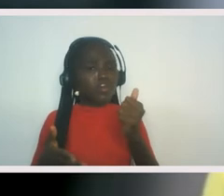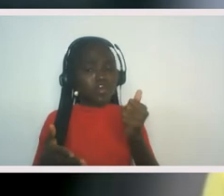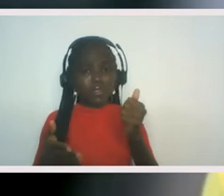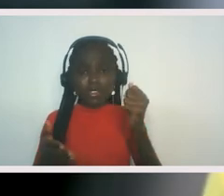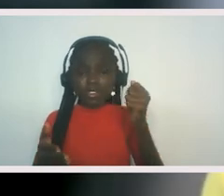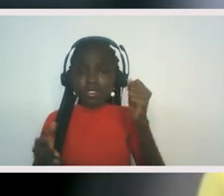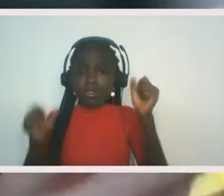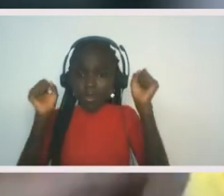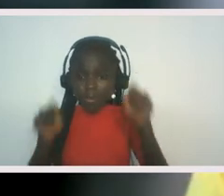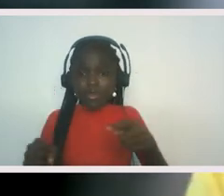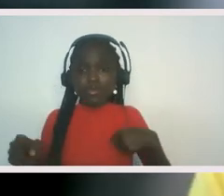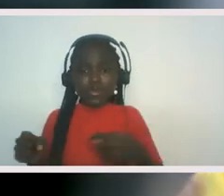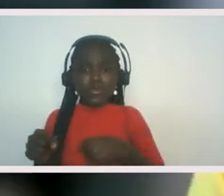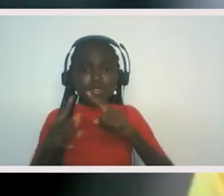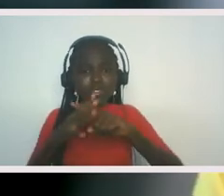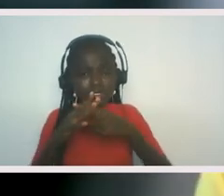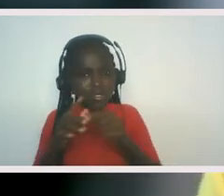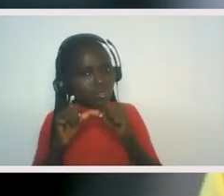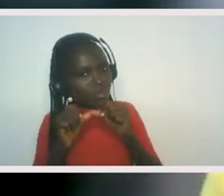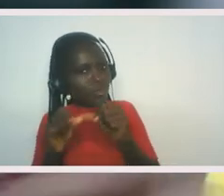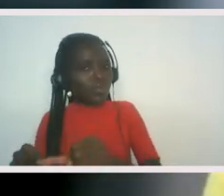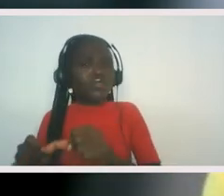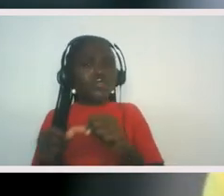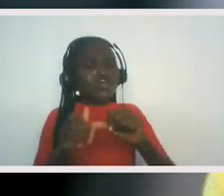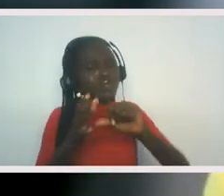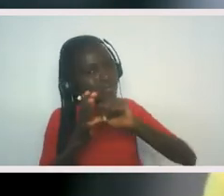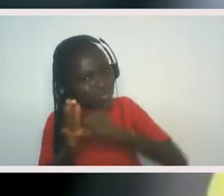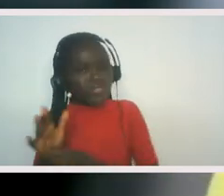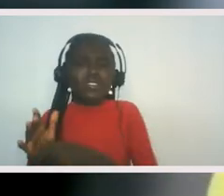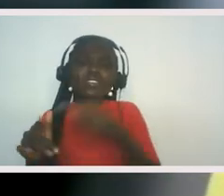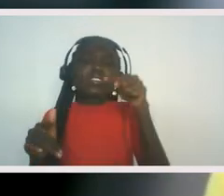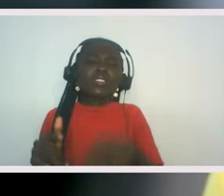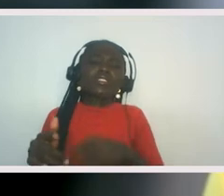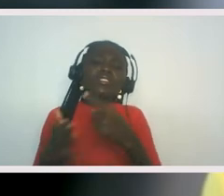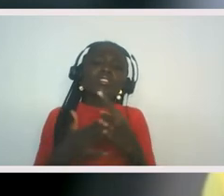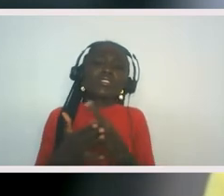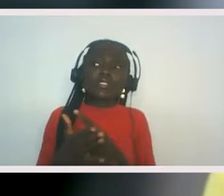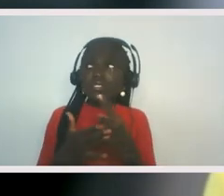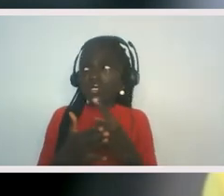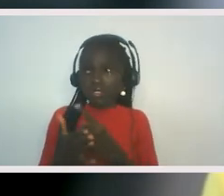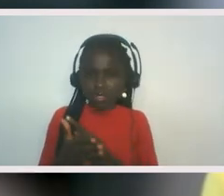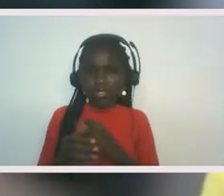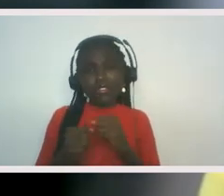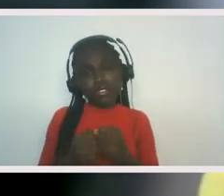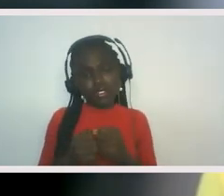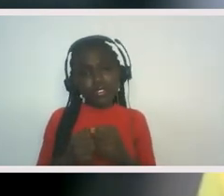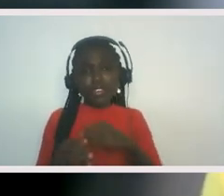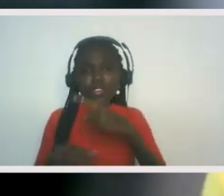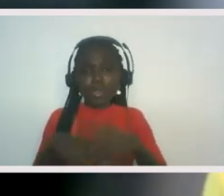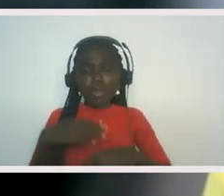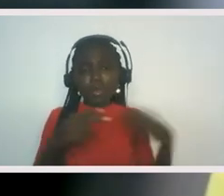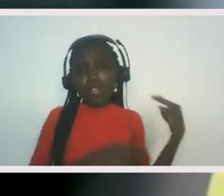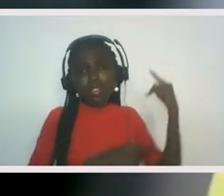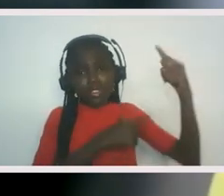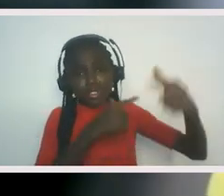and I shouldn't say begin, but continue and intensify this conversation that we've had long had about the legacies